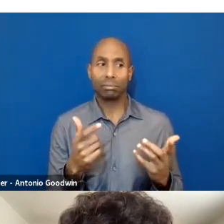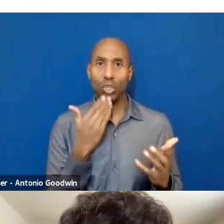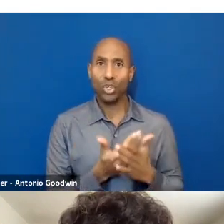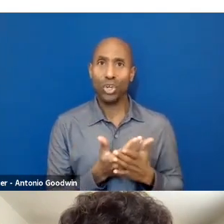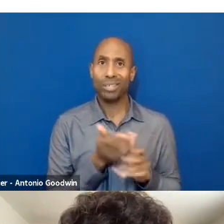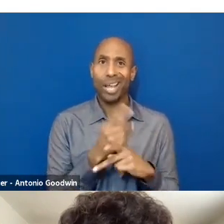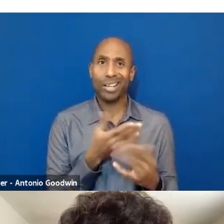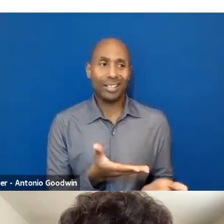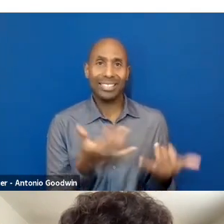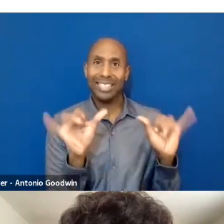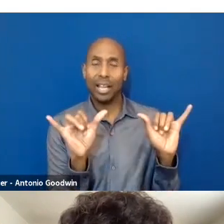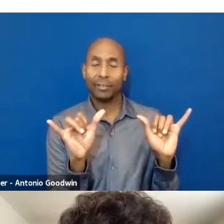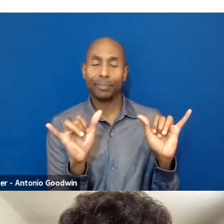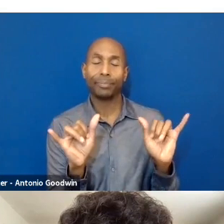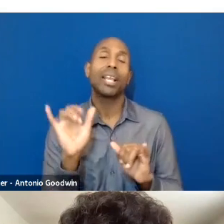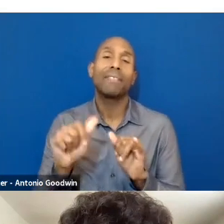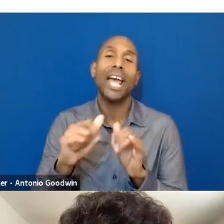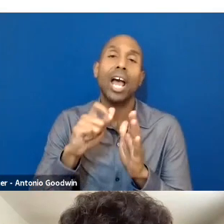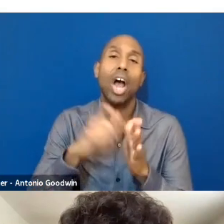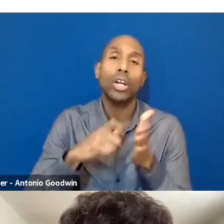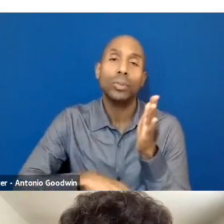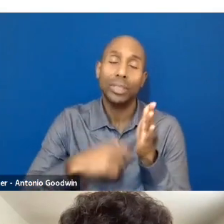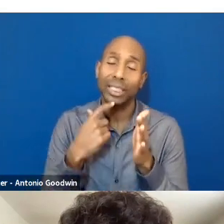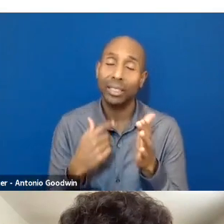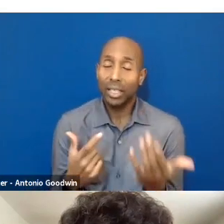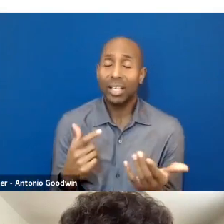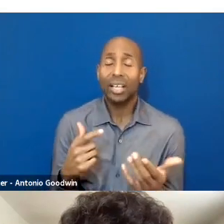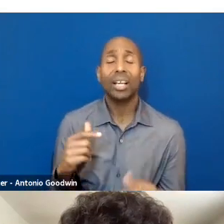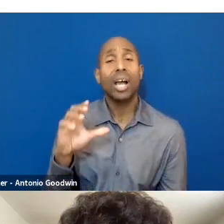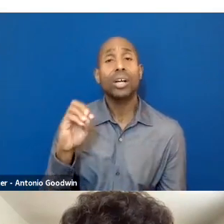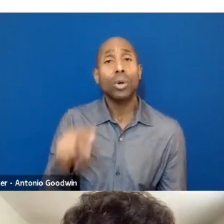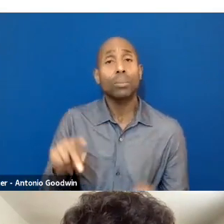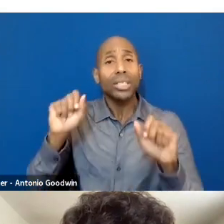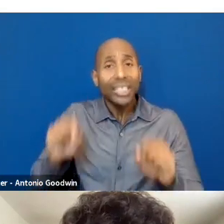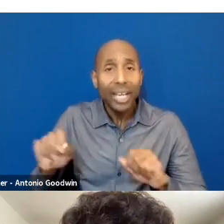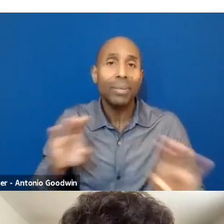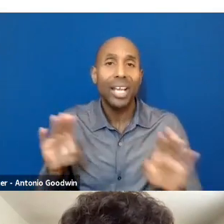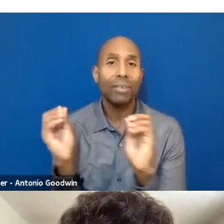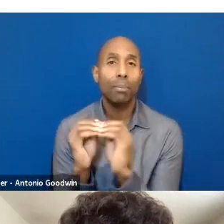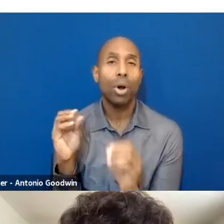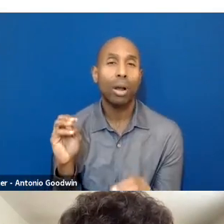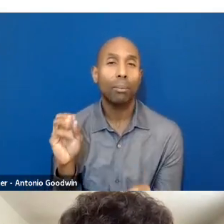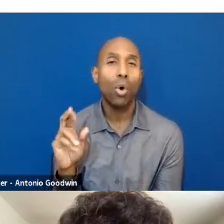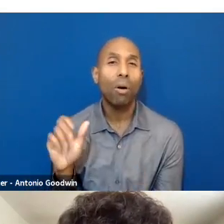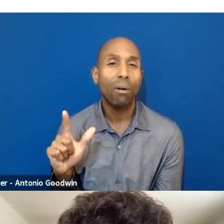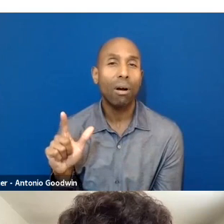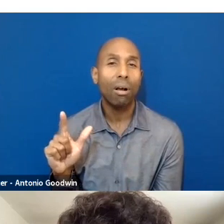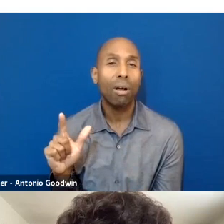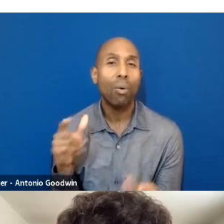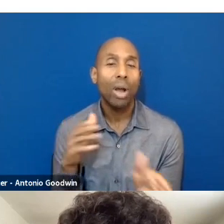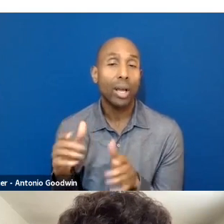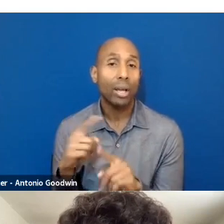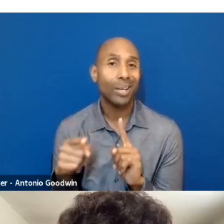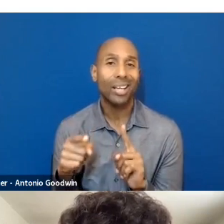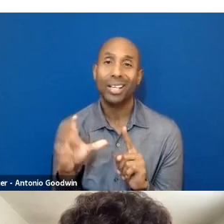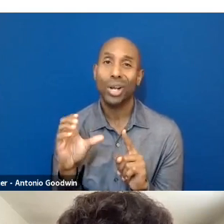argued that it could be very easy for the corporations to act morally, but they have zero incentives on doing so. Do you